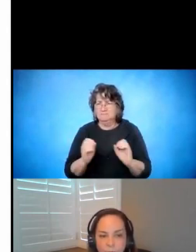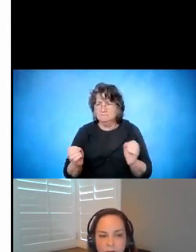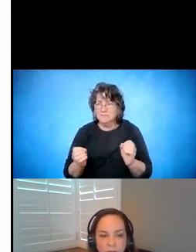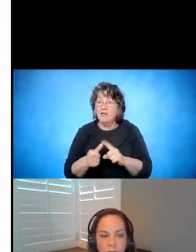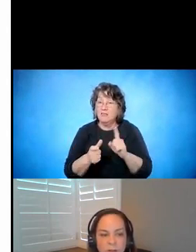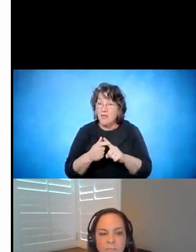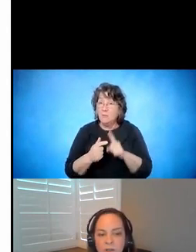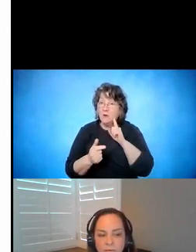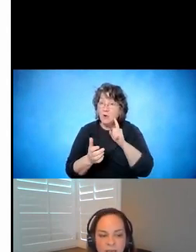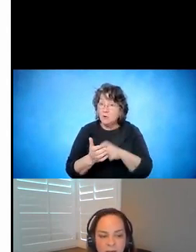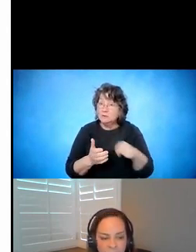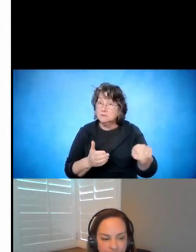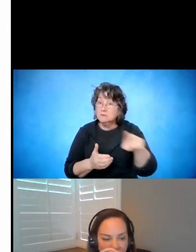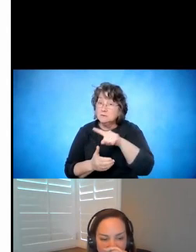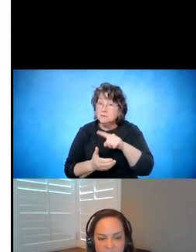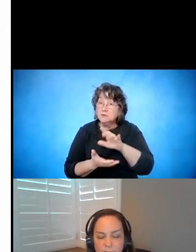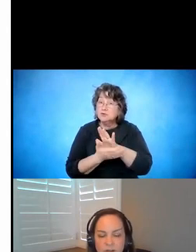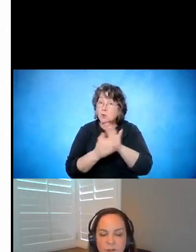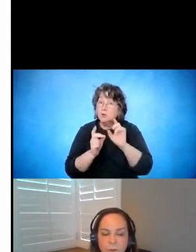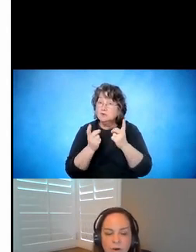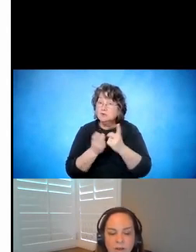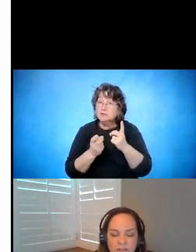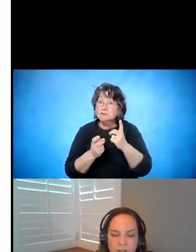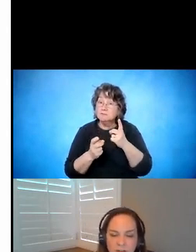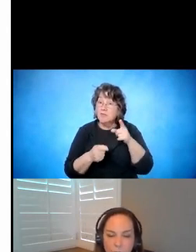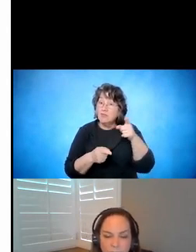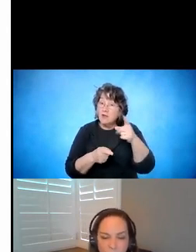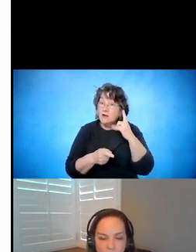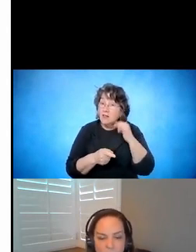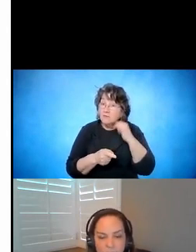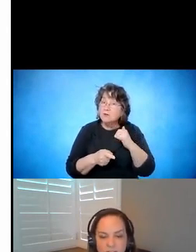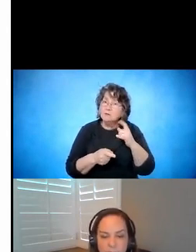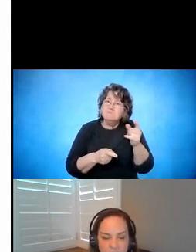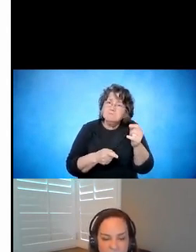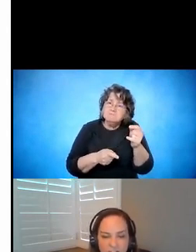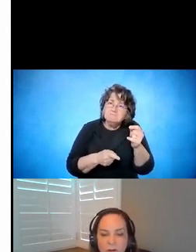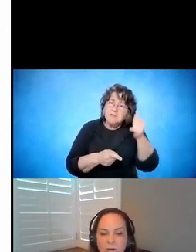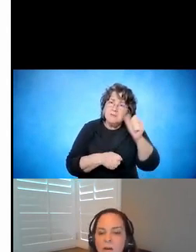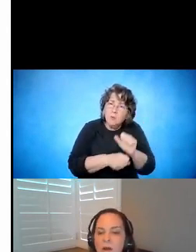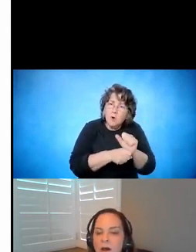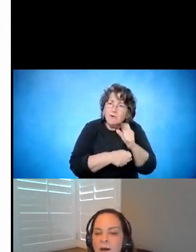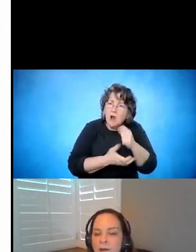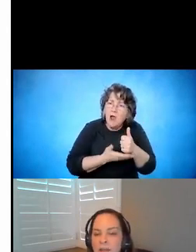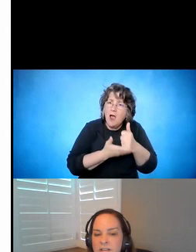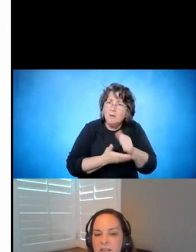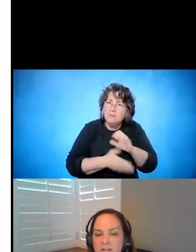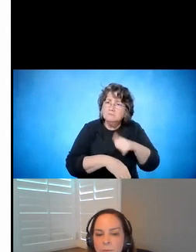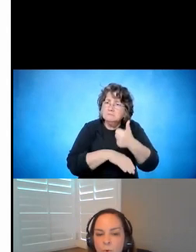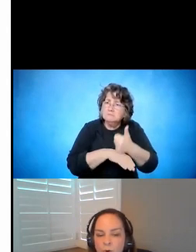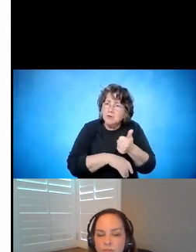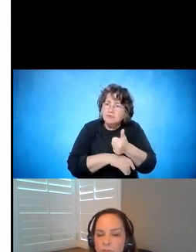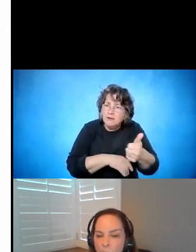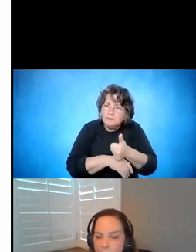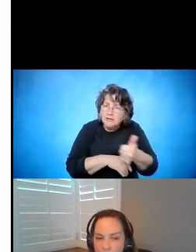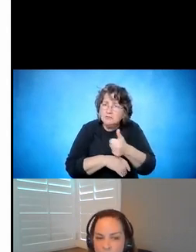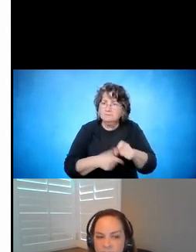California, you know, they had a little bit of work experience going on. They did a little bit of work with transportation. They did some